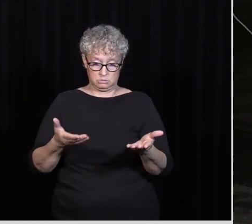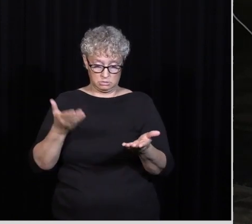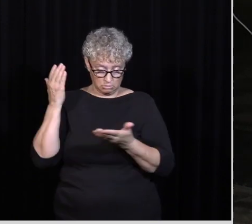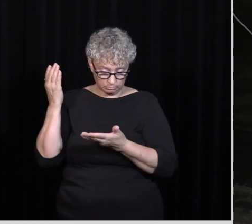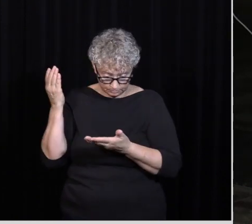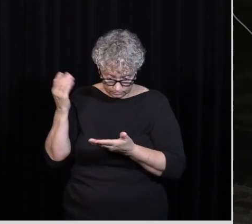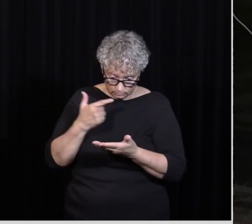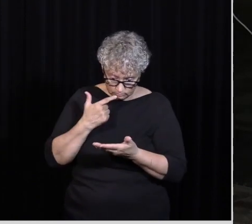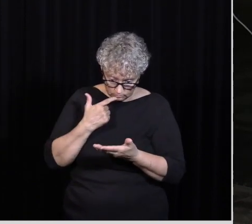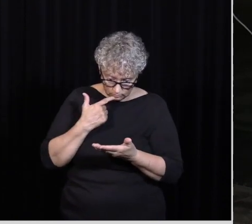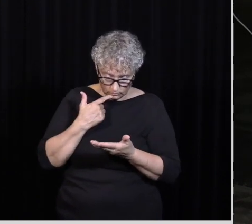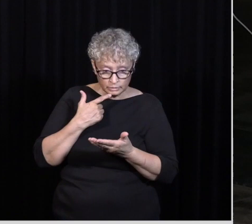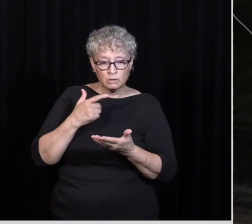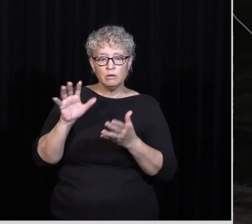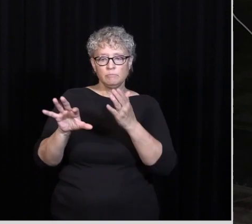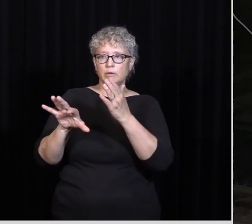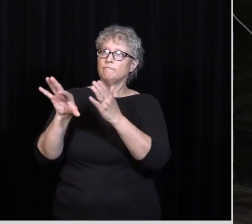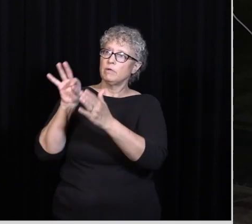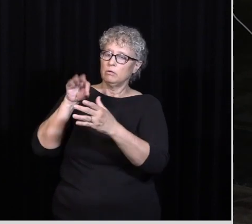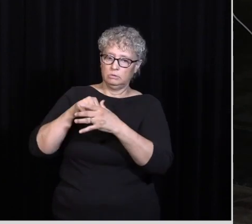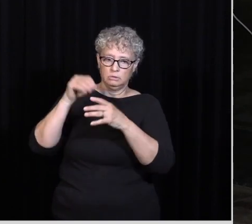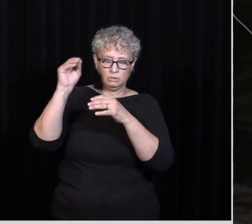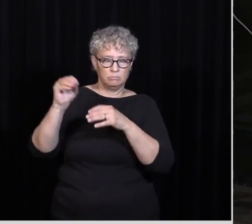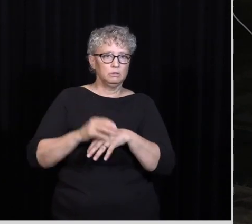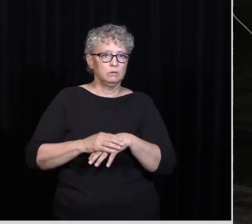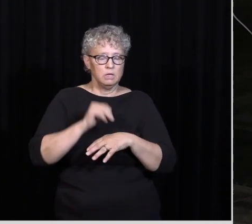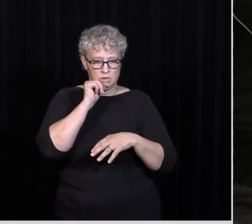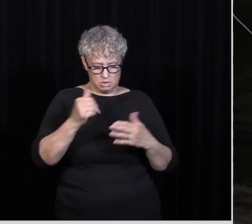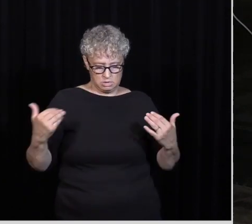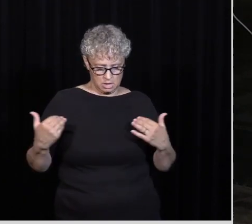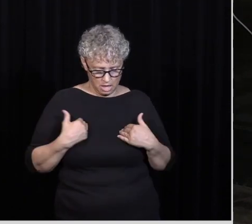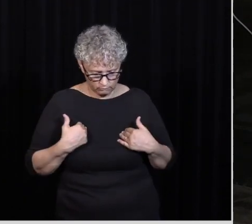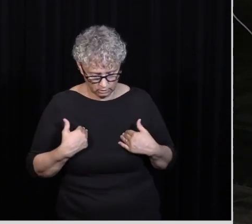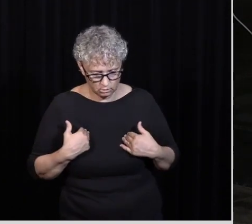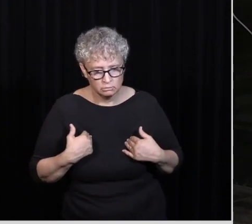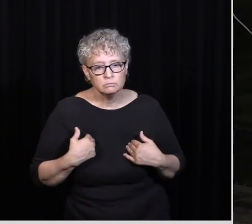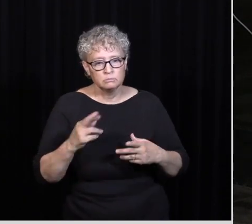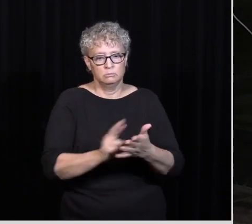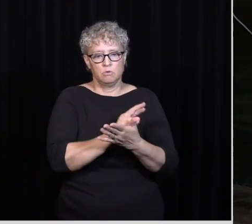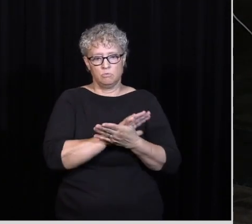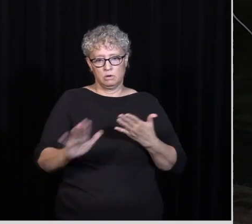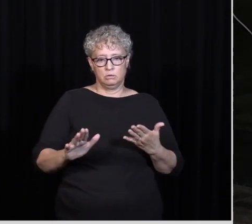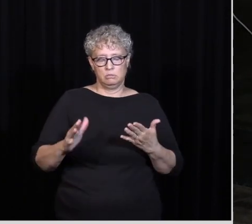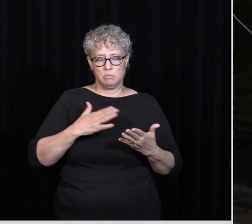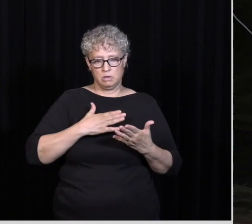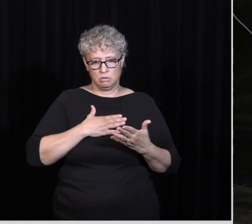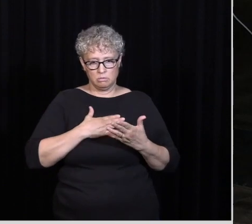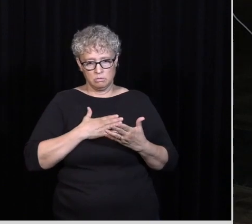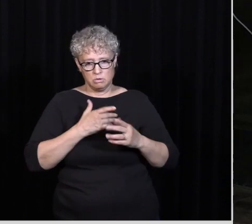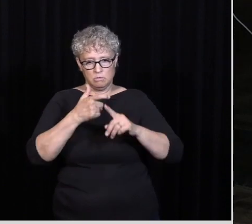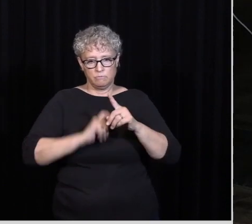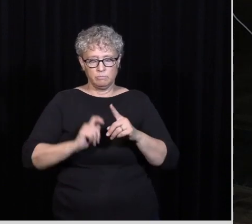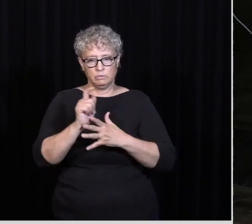He Says And Be Found In Him That's Be Found In Christ Not Having Listen Not Having A Righteousness Of My Own That Comes